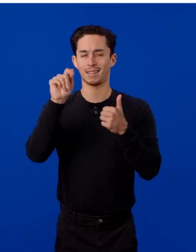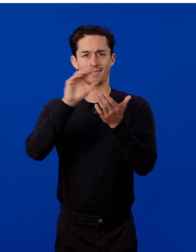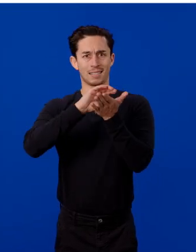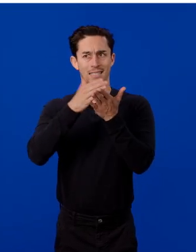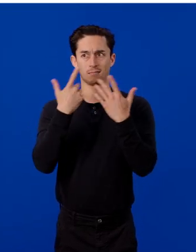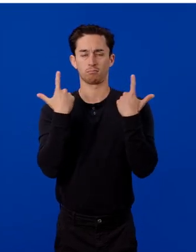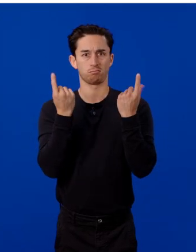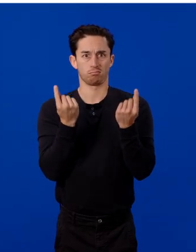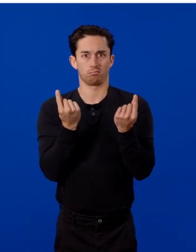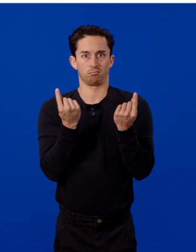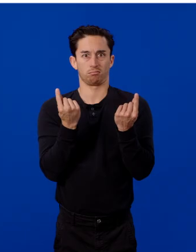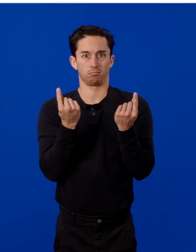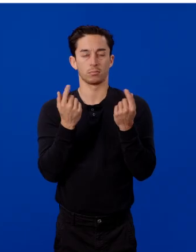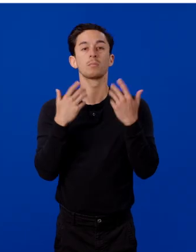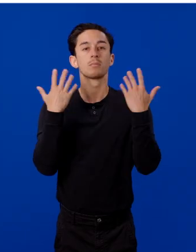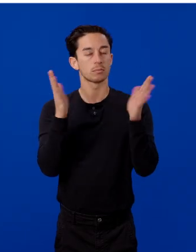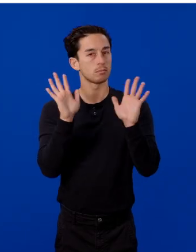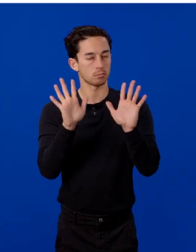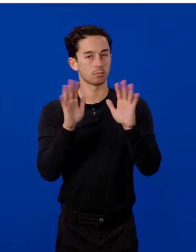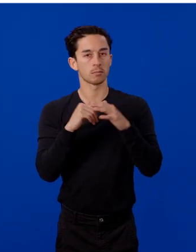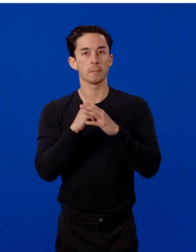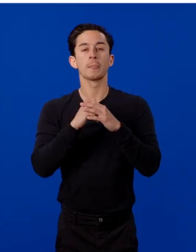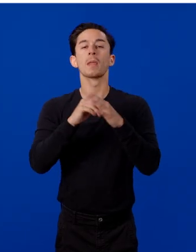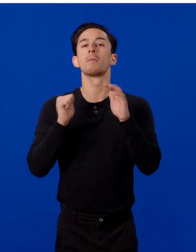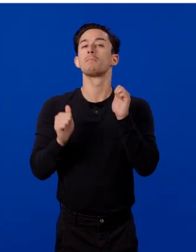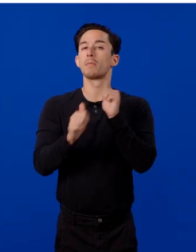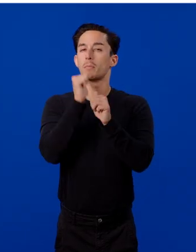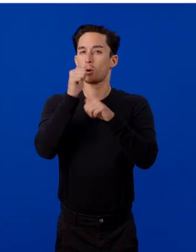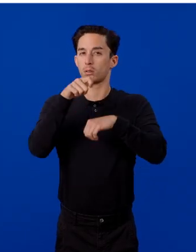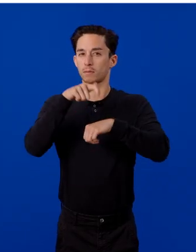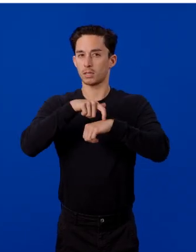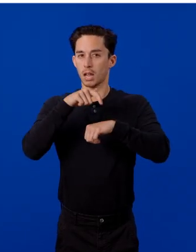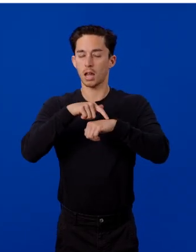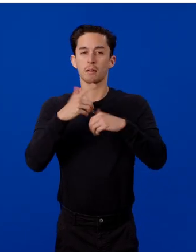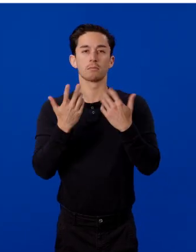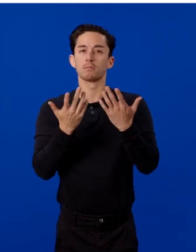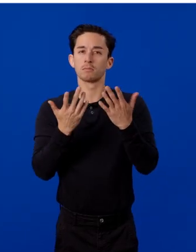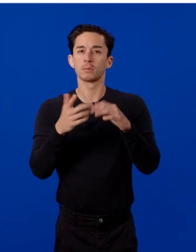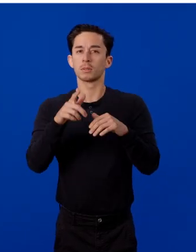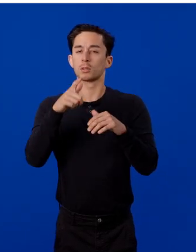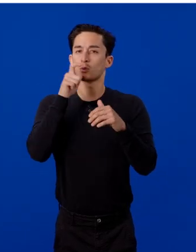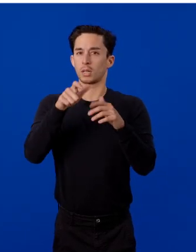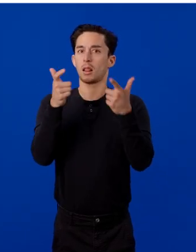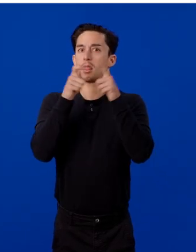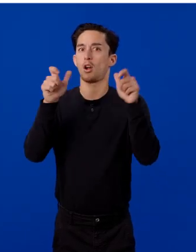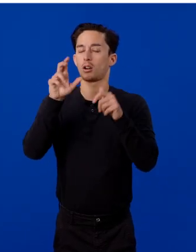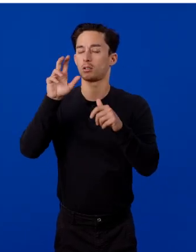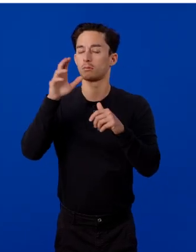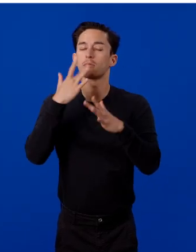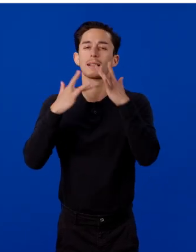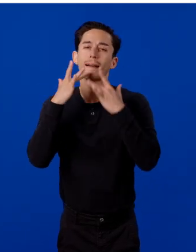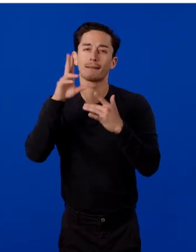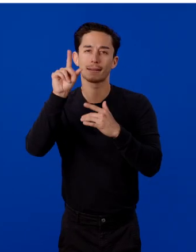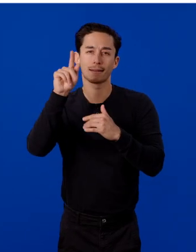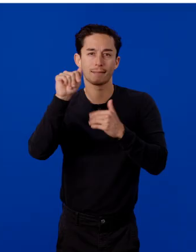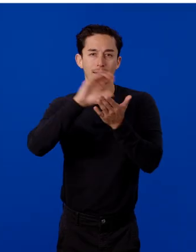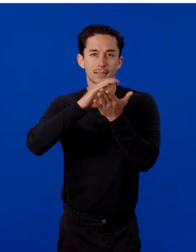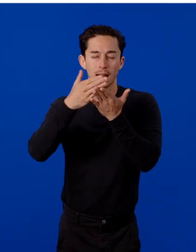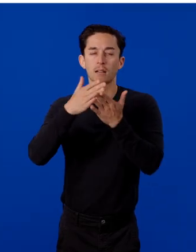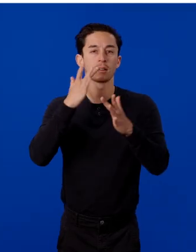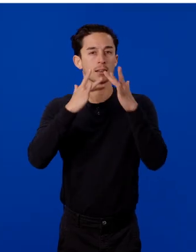with? Well, most of the times, you don't lack datasets. You lack question-answer peers.